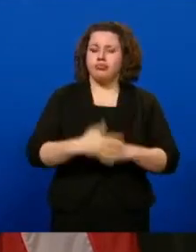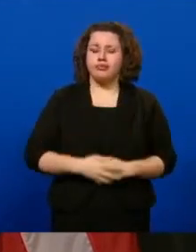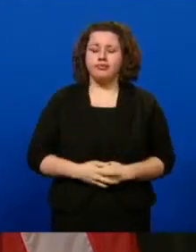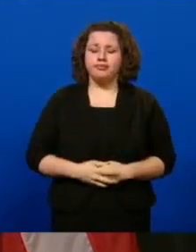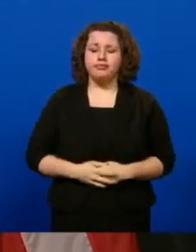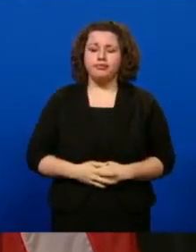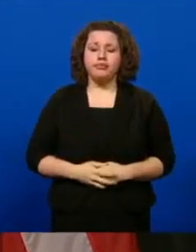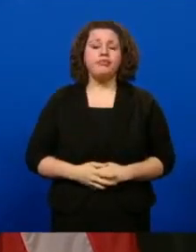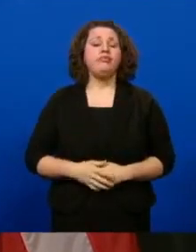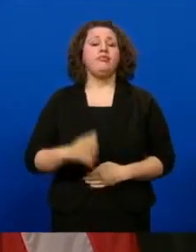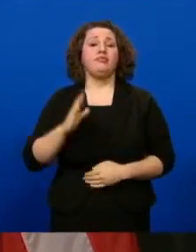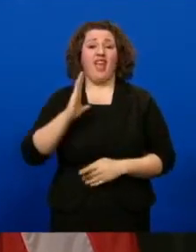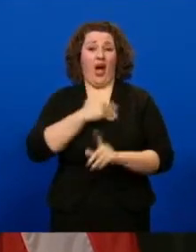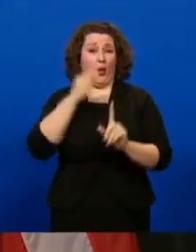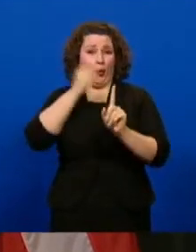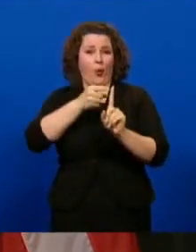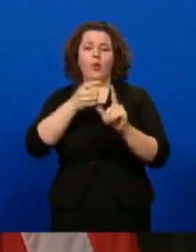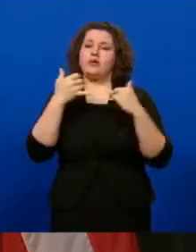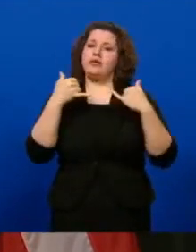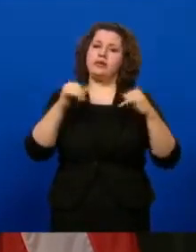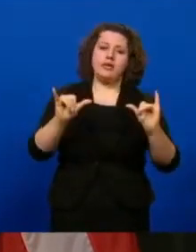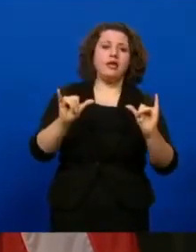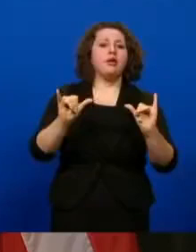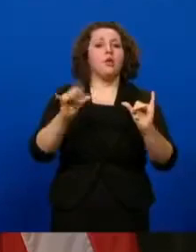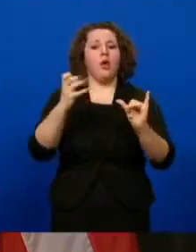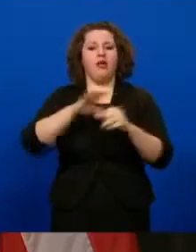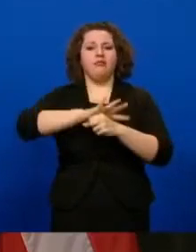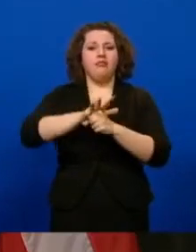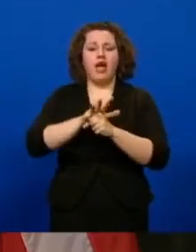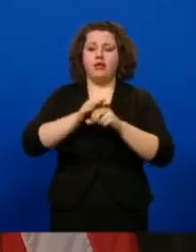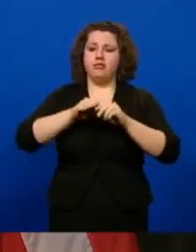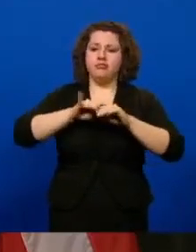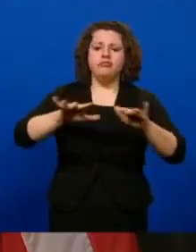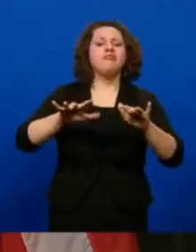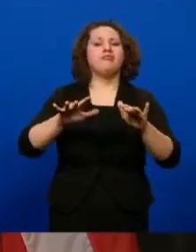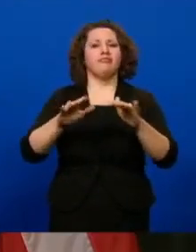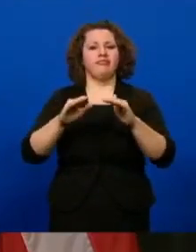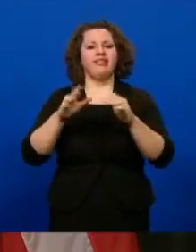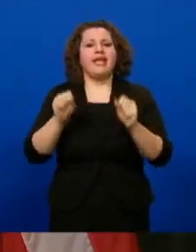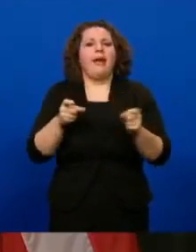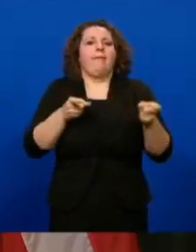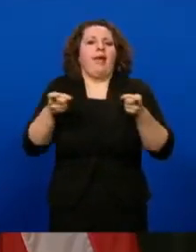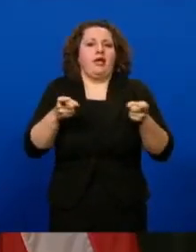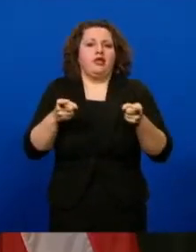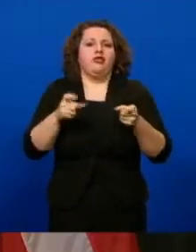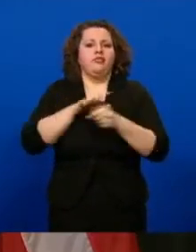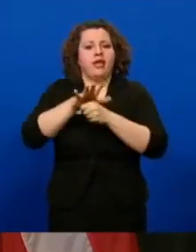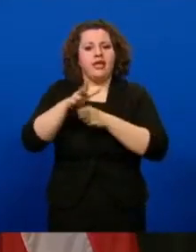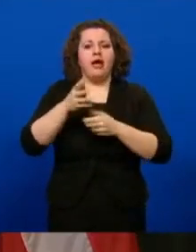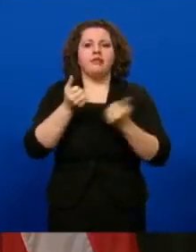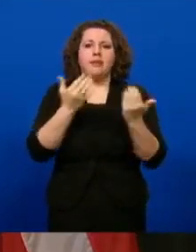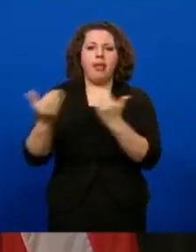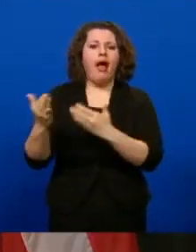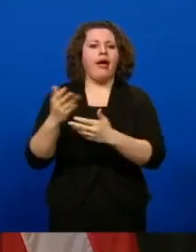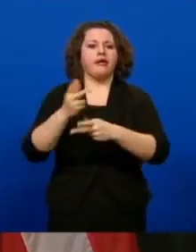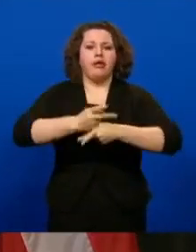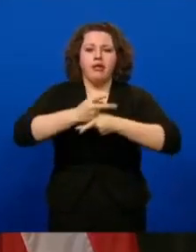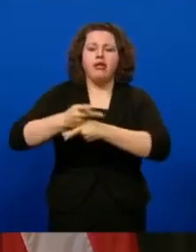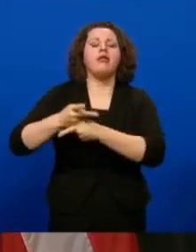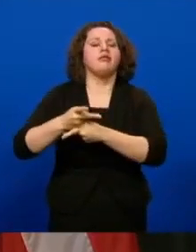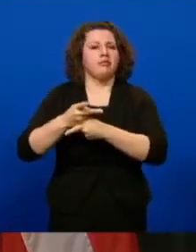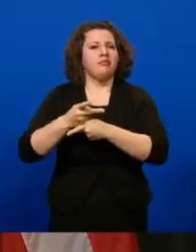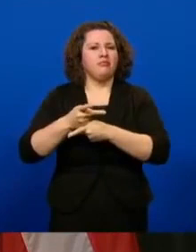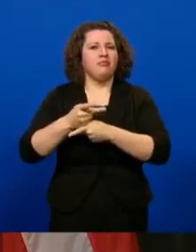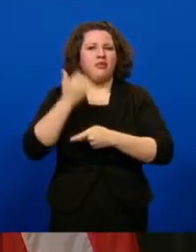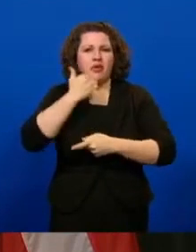to. Our goal continues to be keeping virus activity at a level we can manage during the course of our daily lives, and